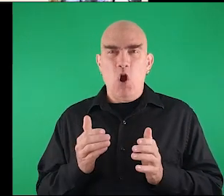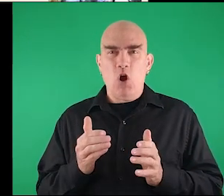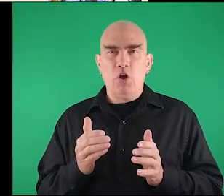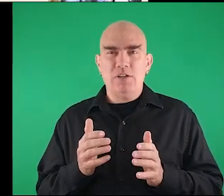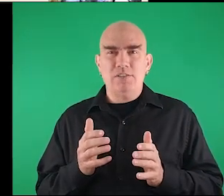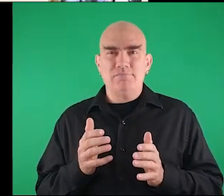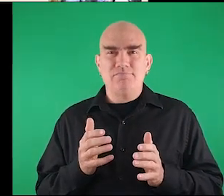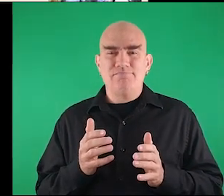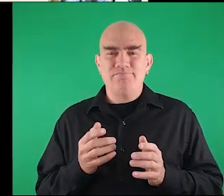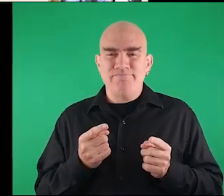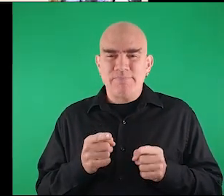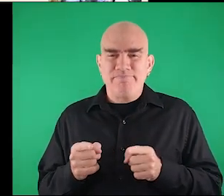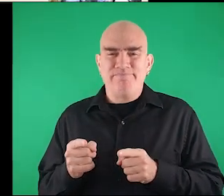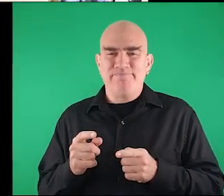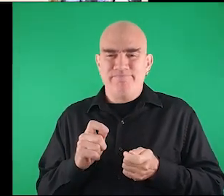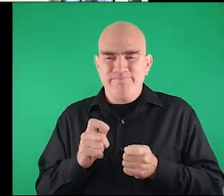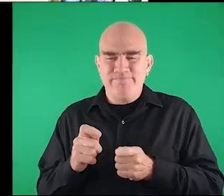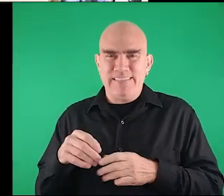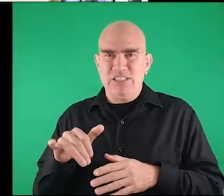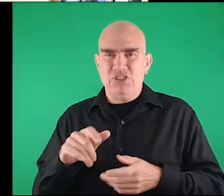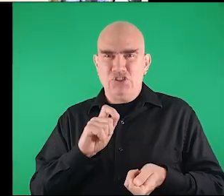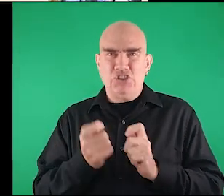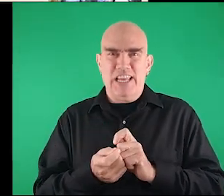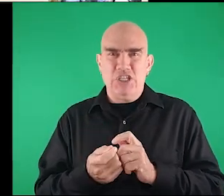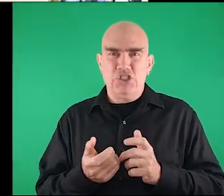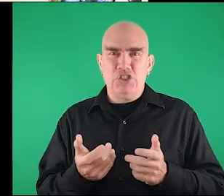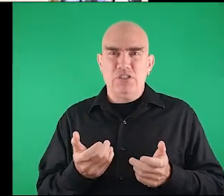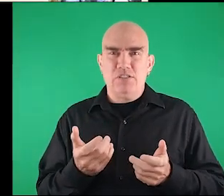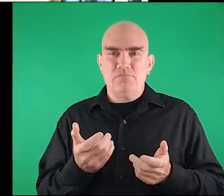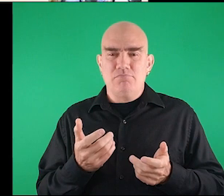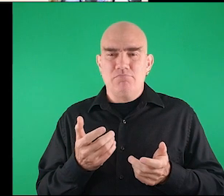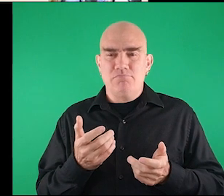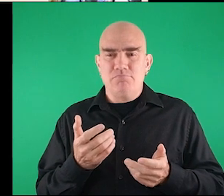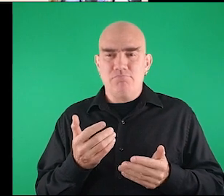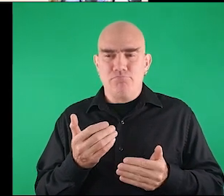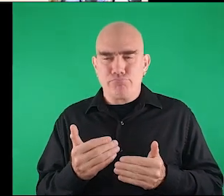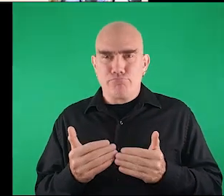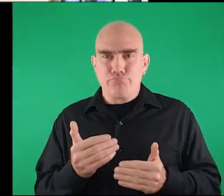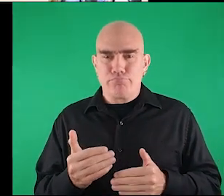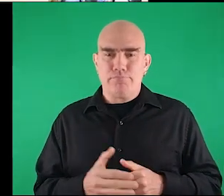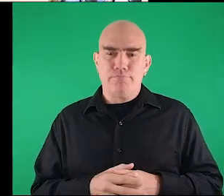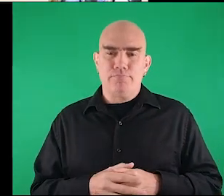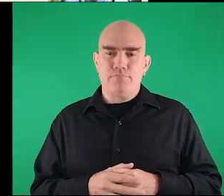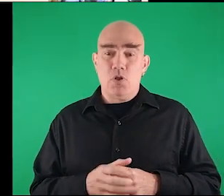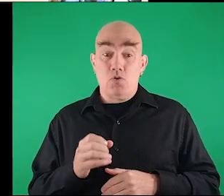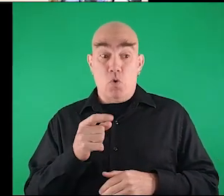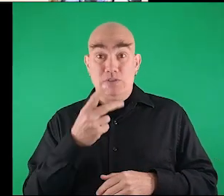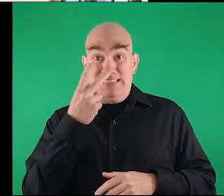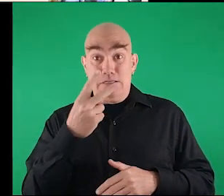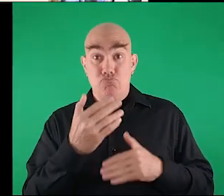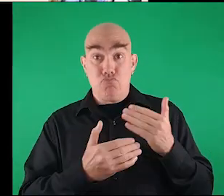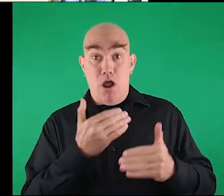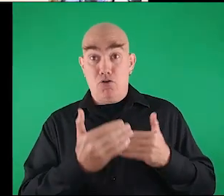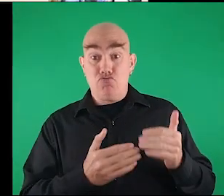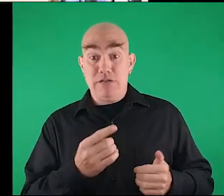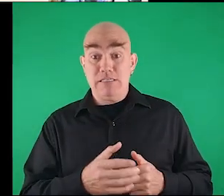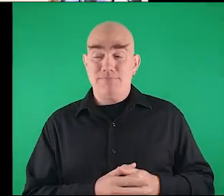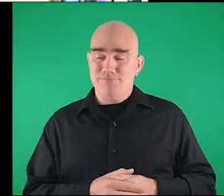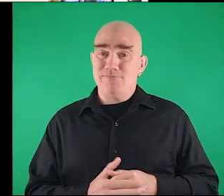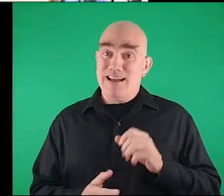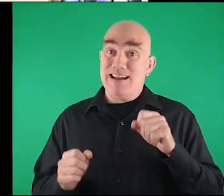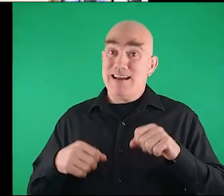have a uh have a small drops inside this change okay so you see progress